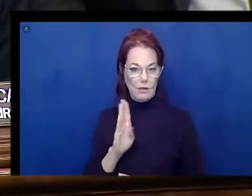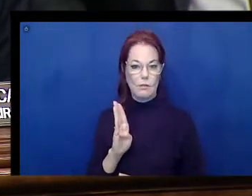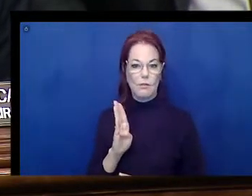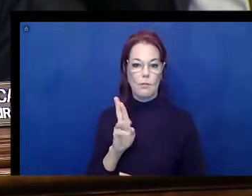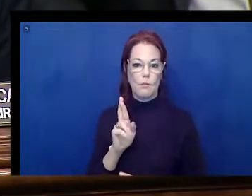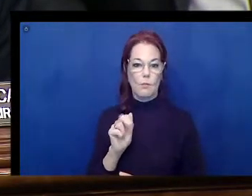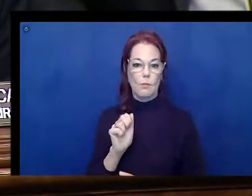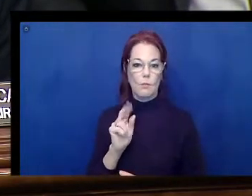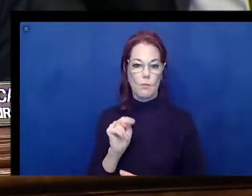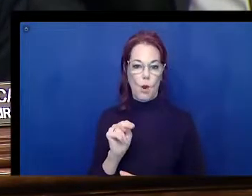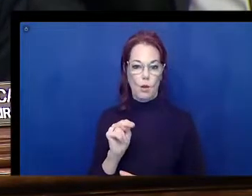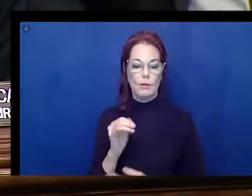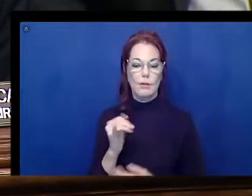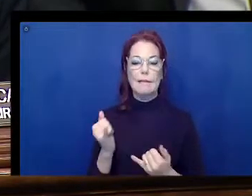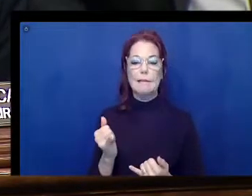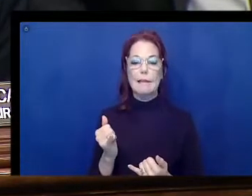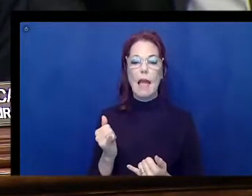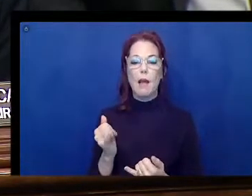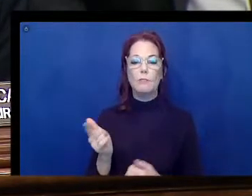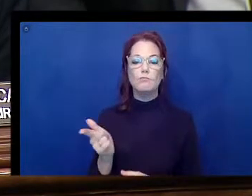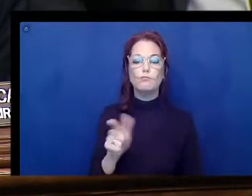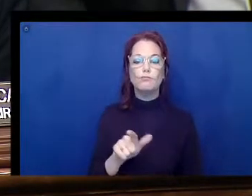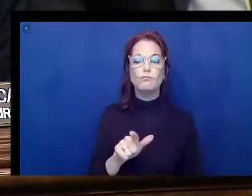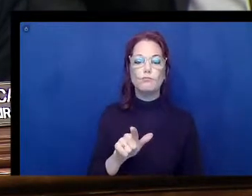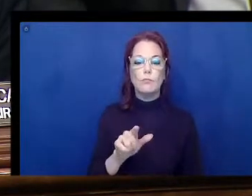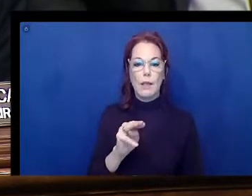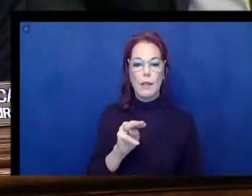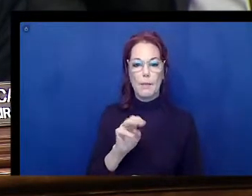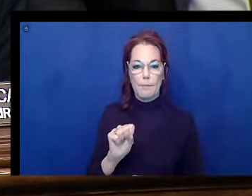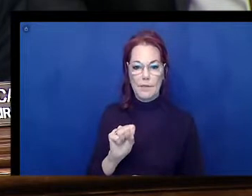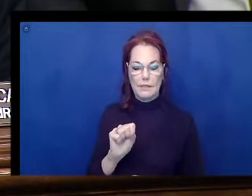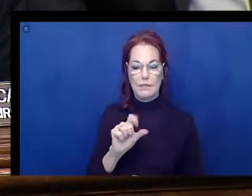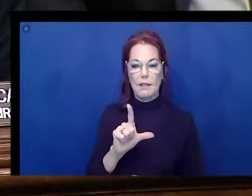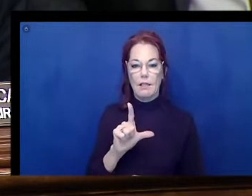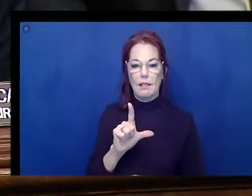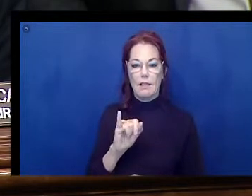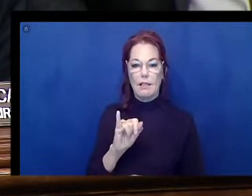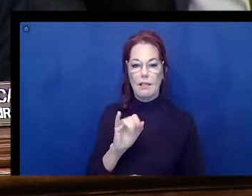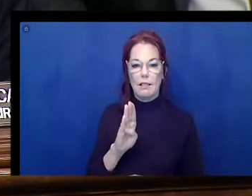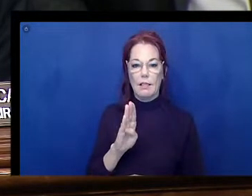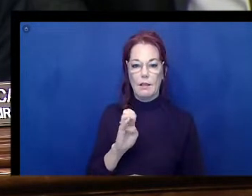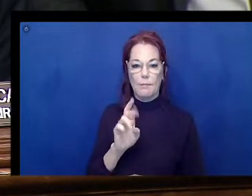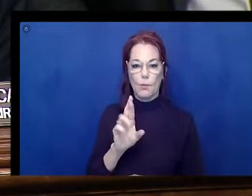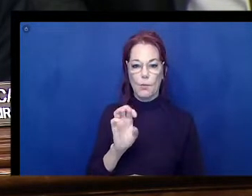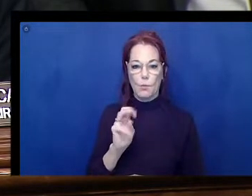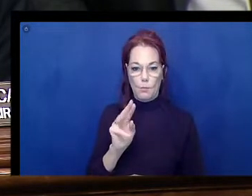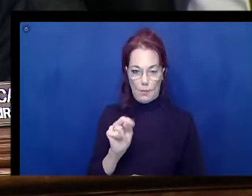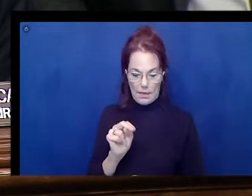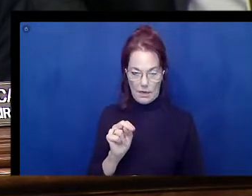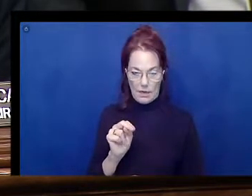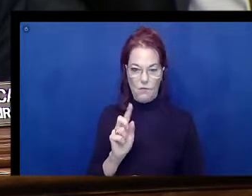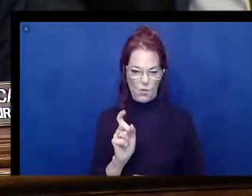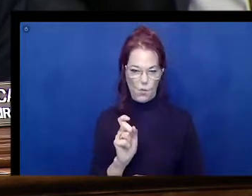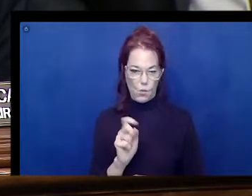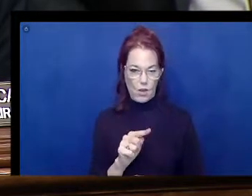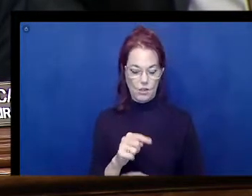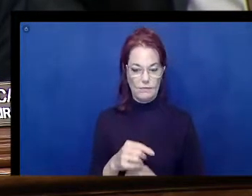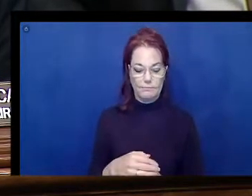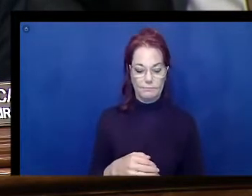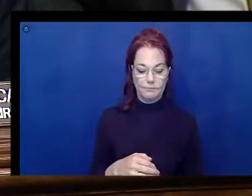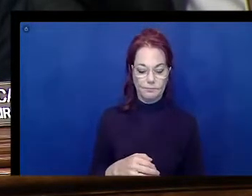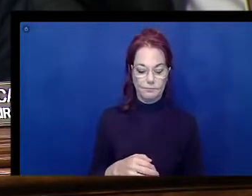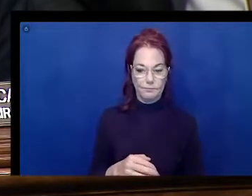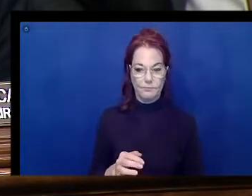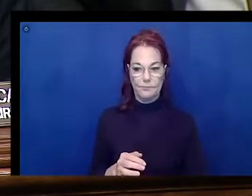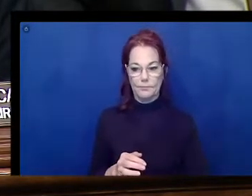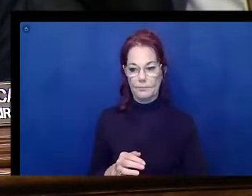to Ms. Lieberman for a question, and I'll include it in this question. I'll direct it also at